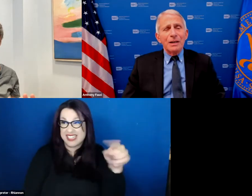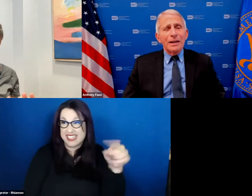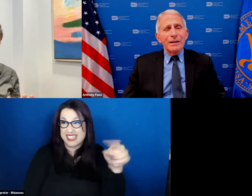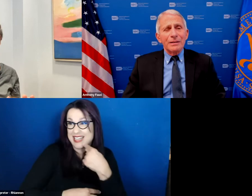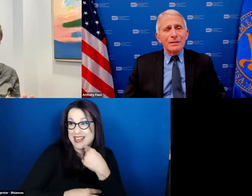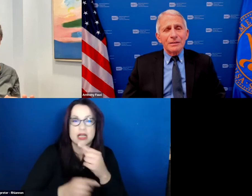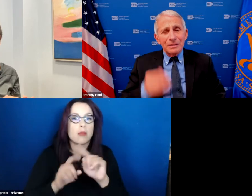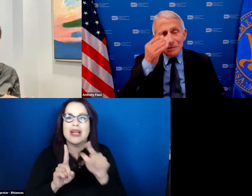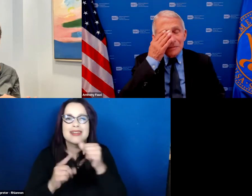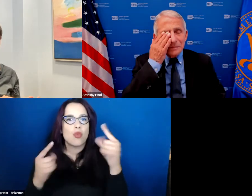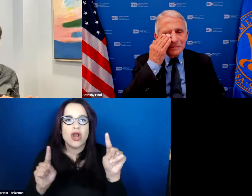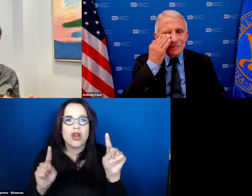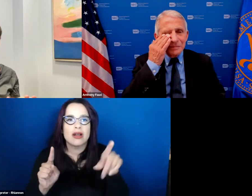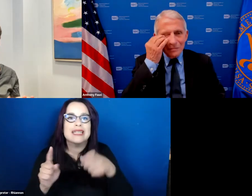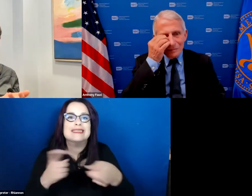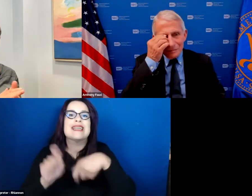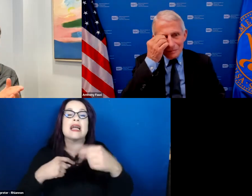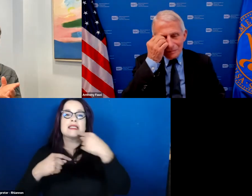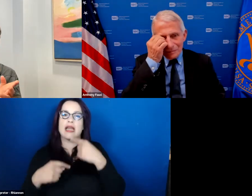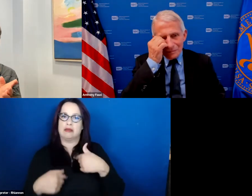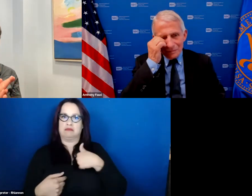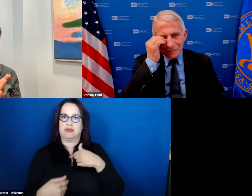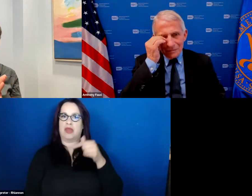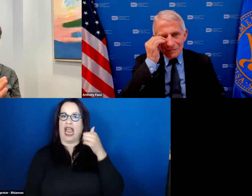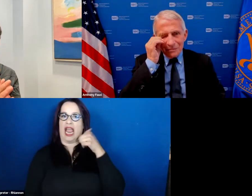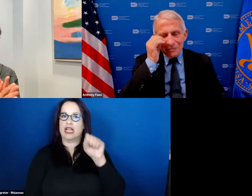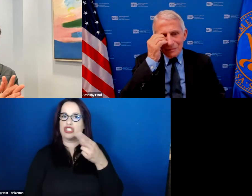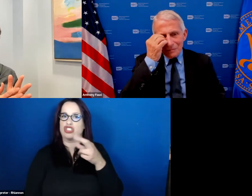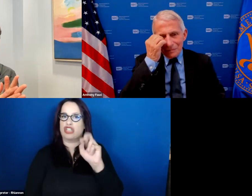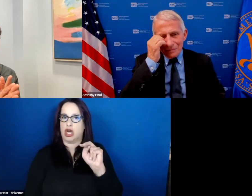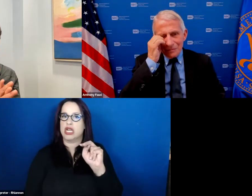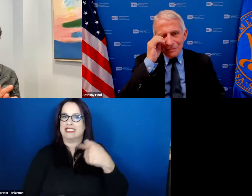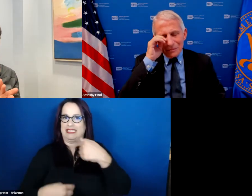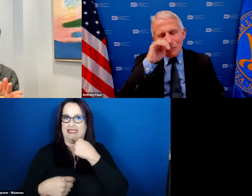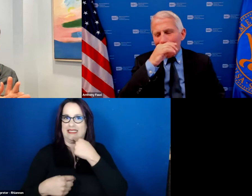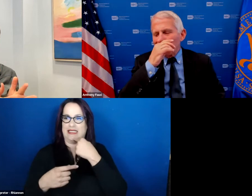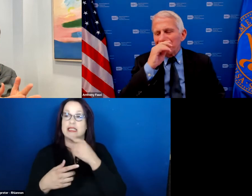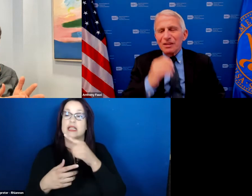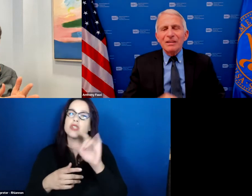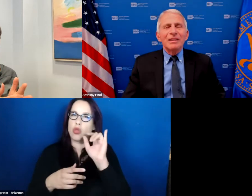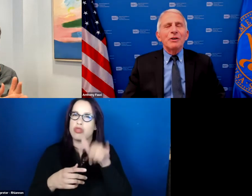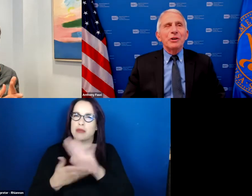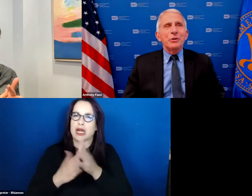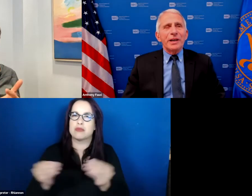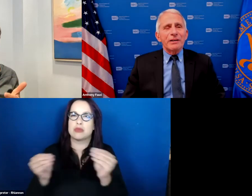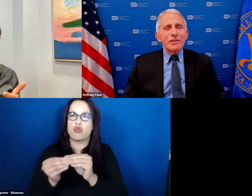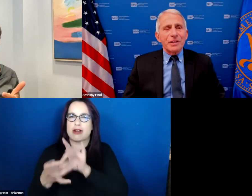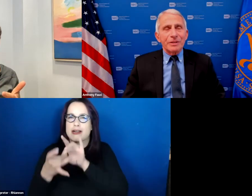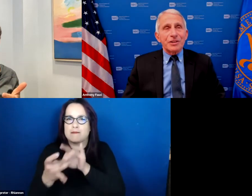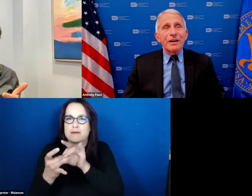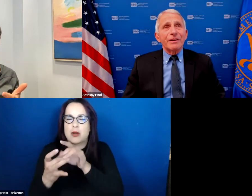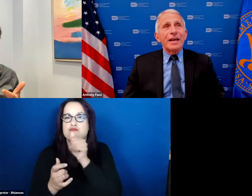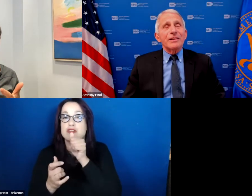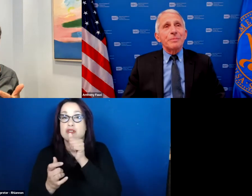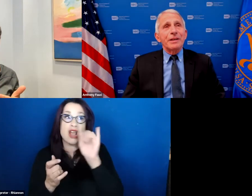and that that also is uncomfortable for scientists maybe that personal piece well you hit on